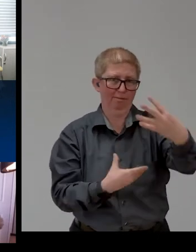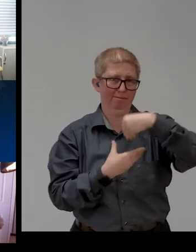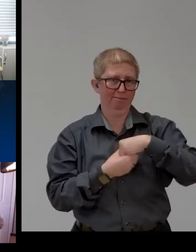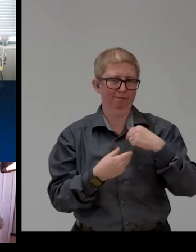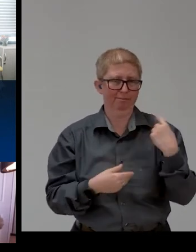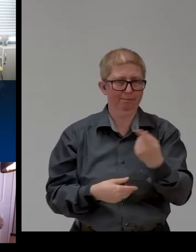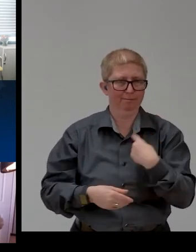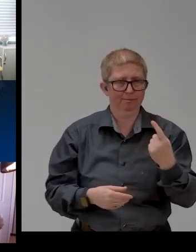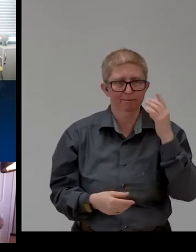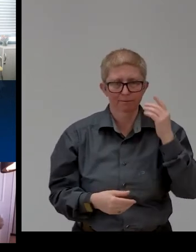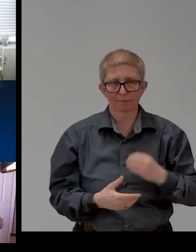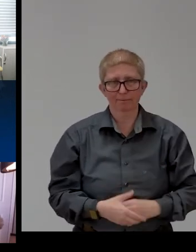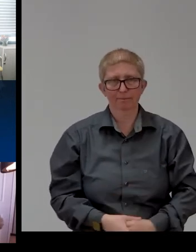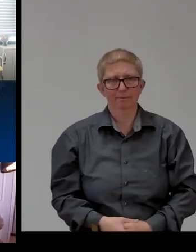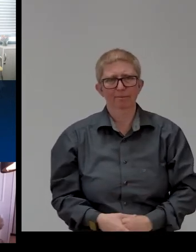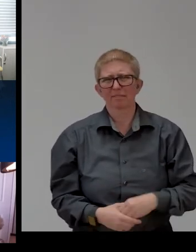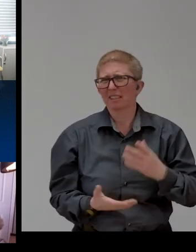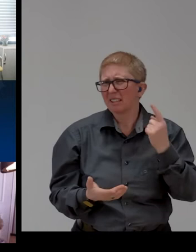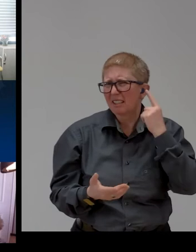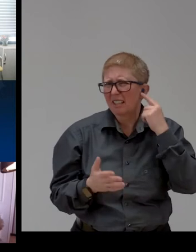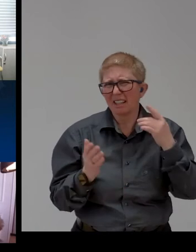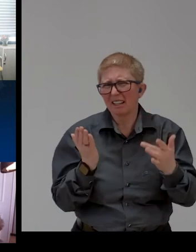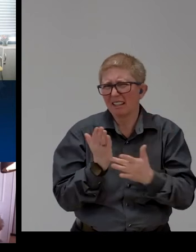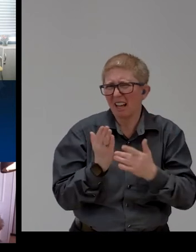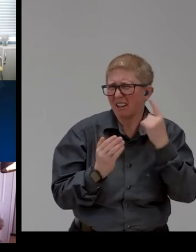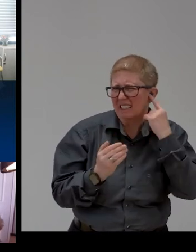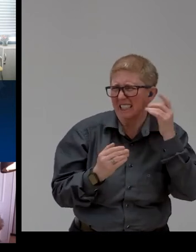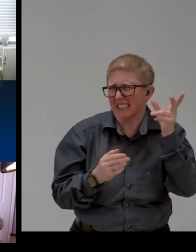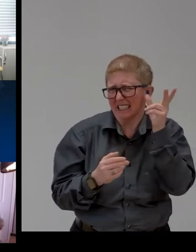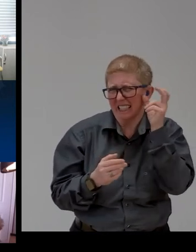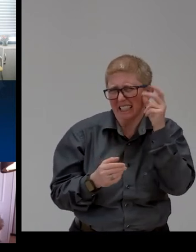for their quality.